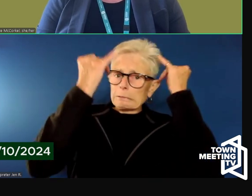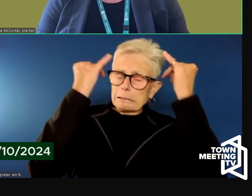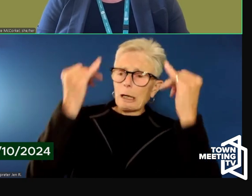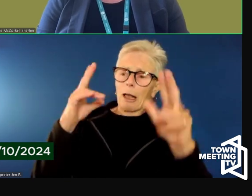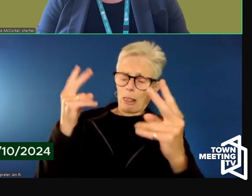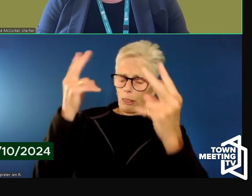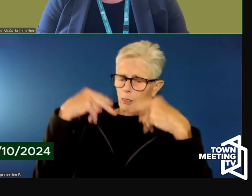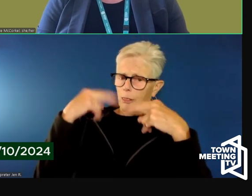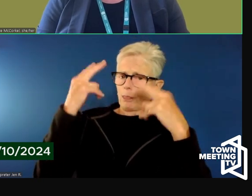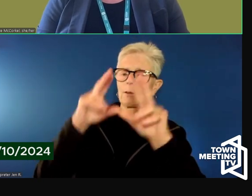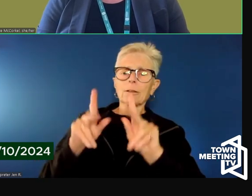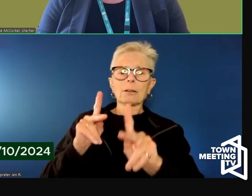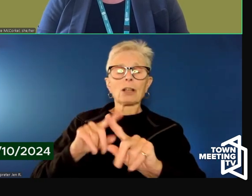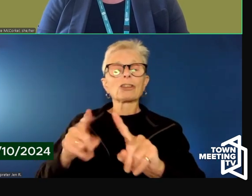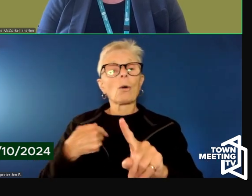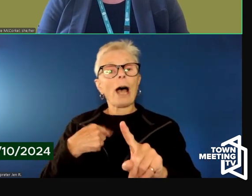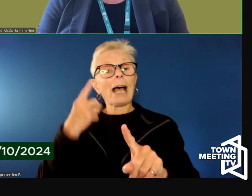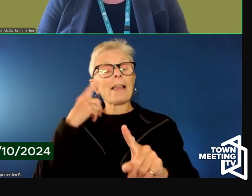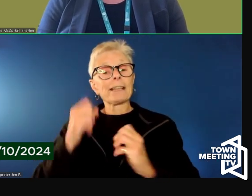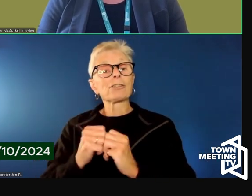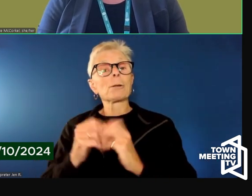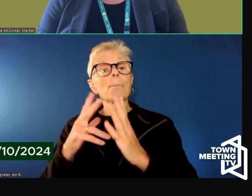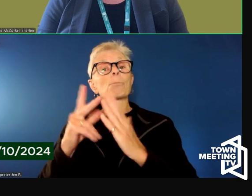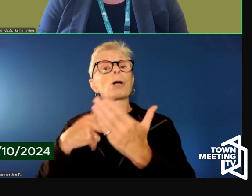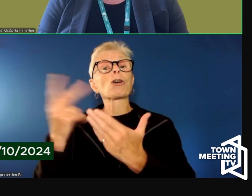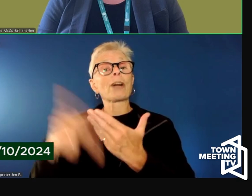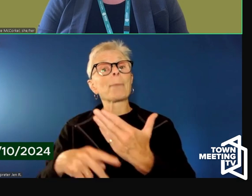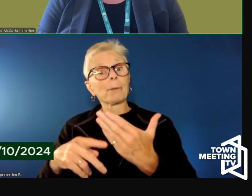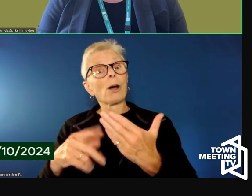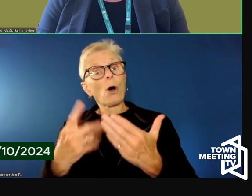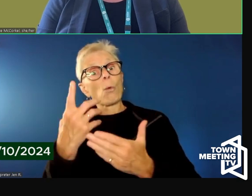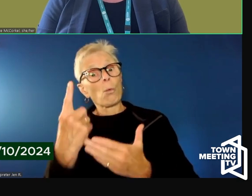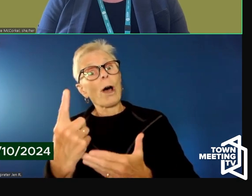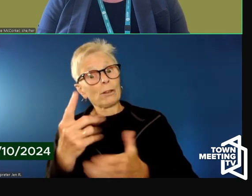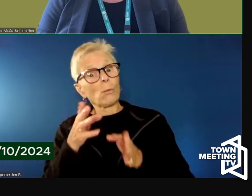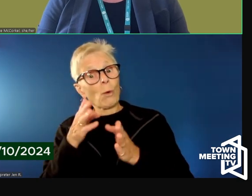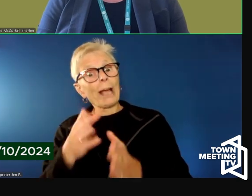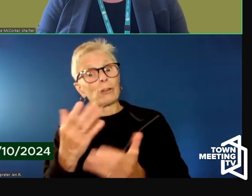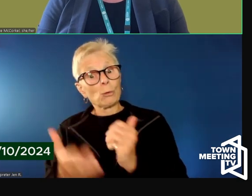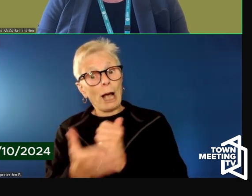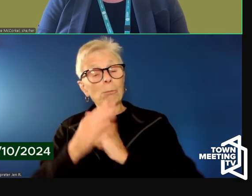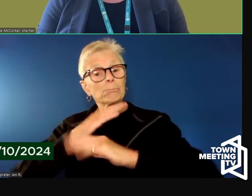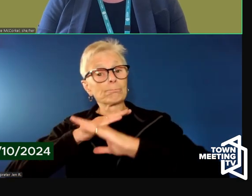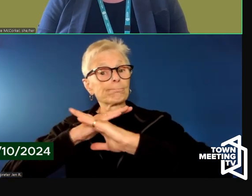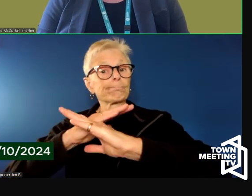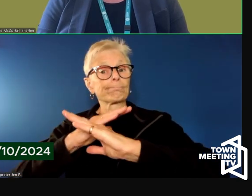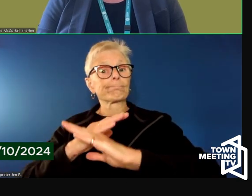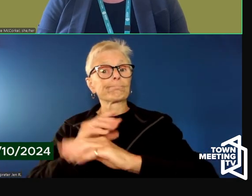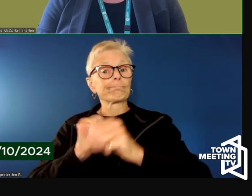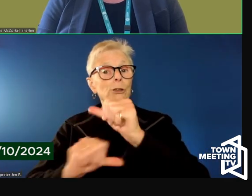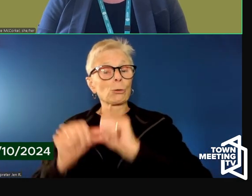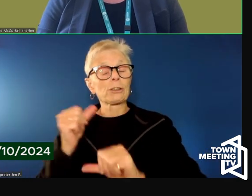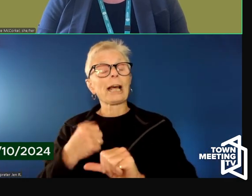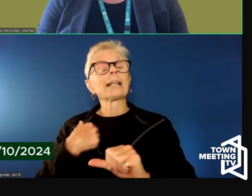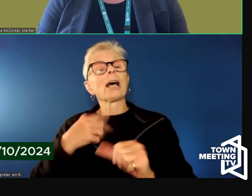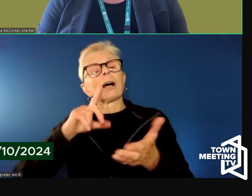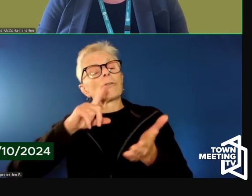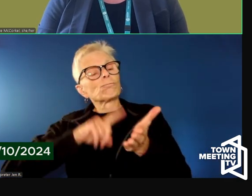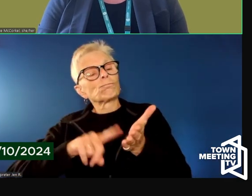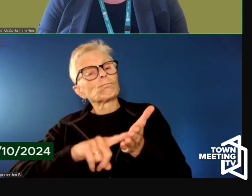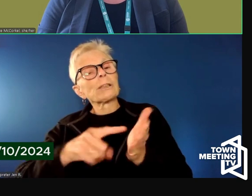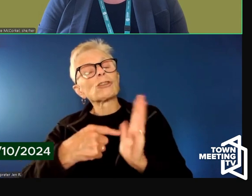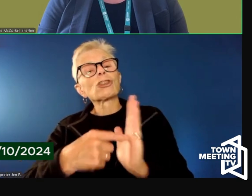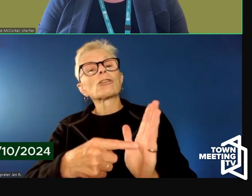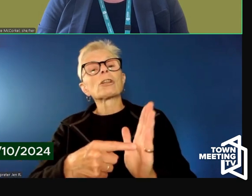I see the creation of this program really as a suicide prevention measure. We know through research that the number one reason people